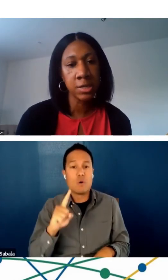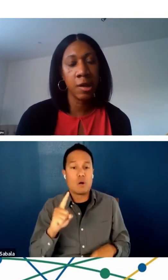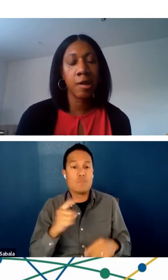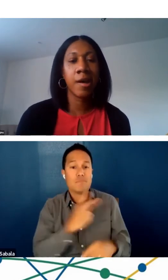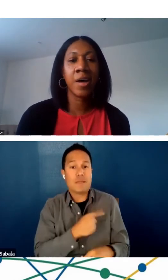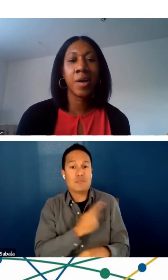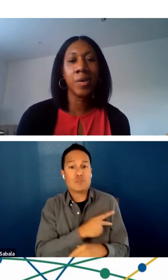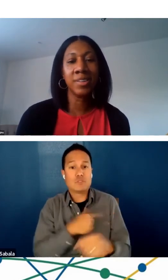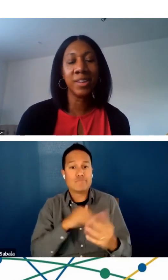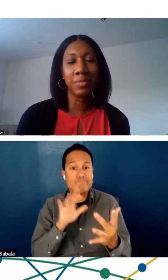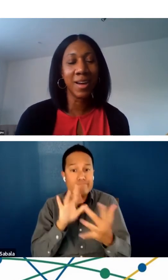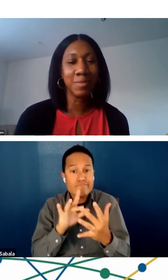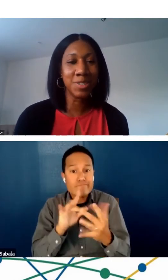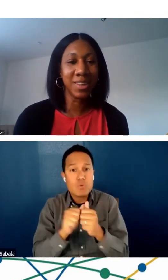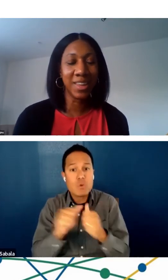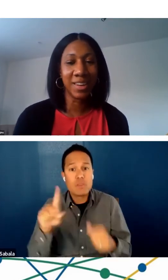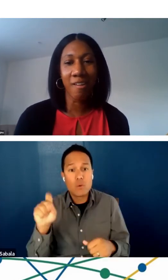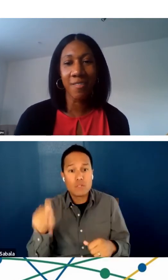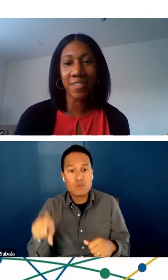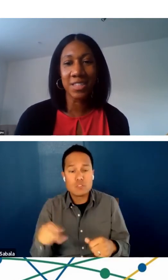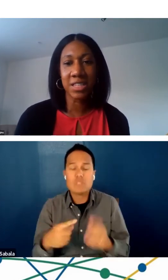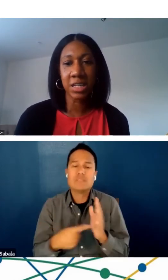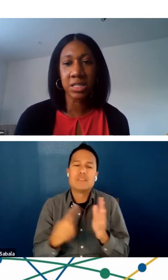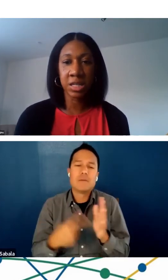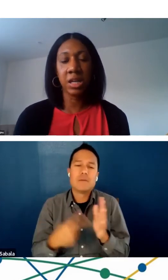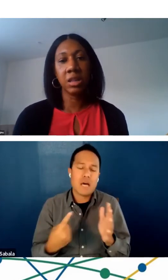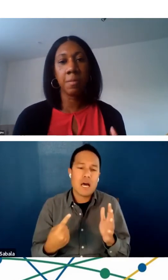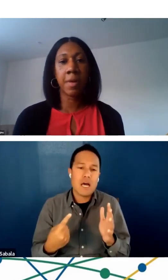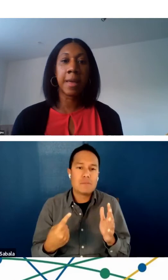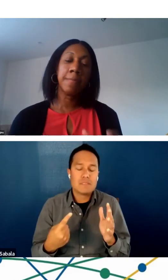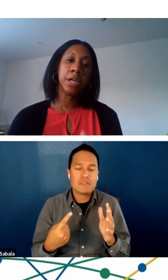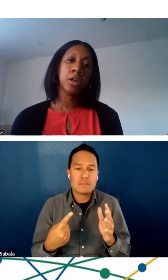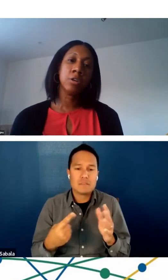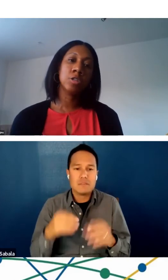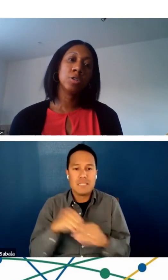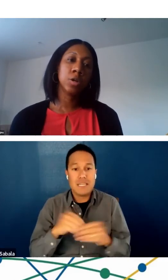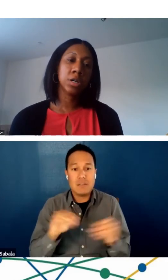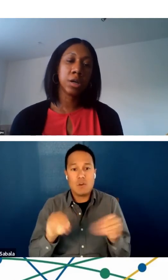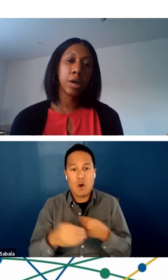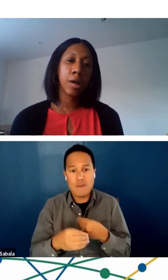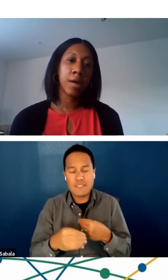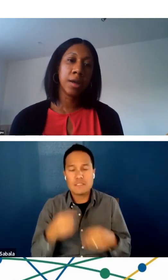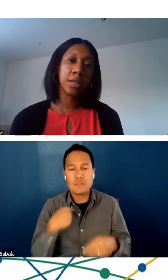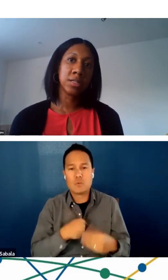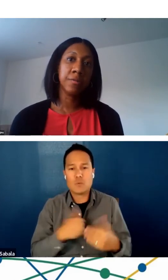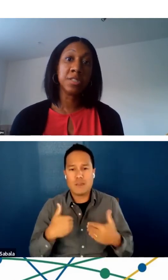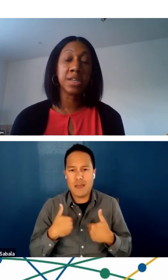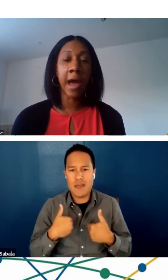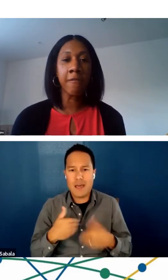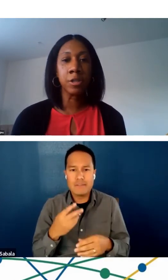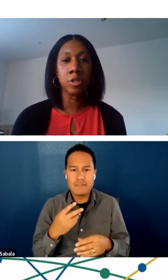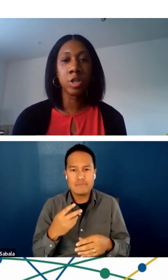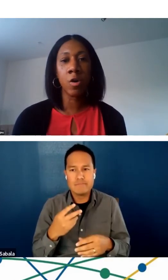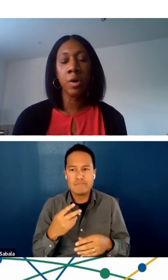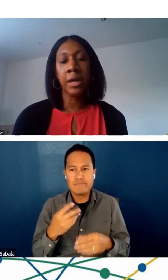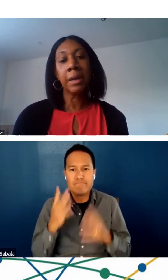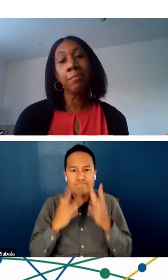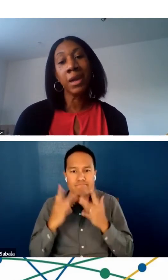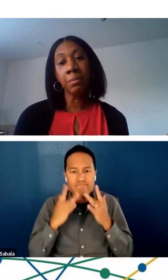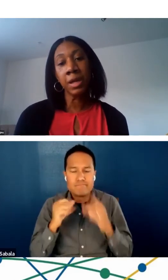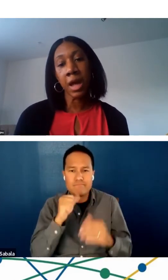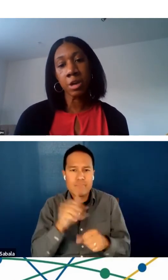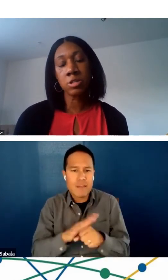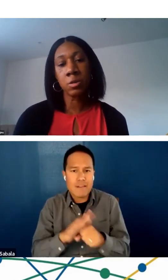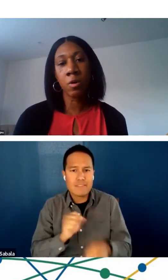questions. Sometimes within offices, there may be a shortness of staff, and so